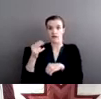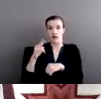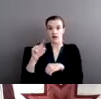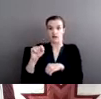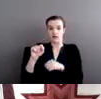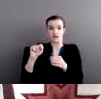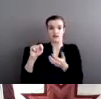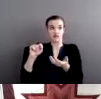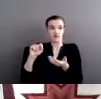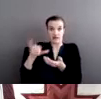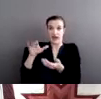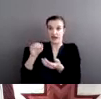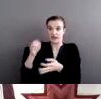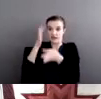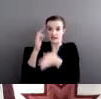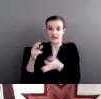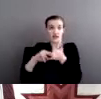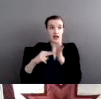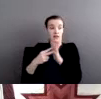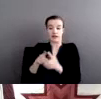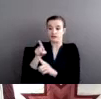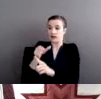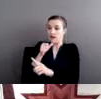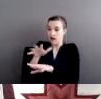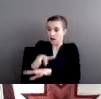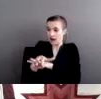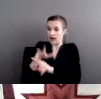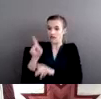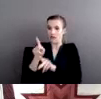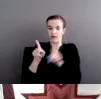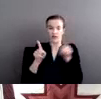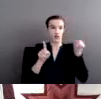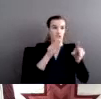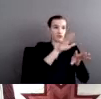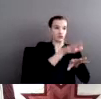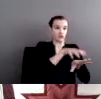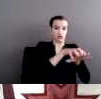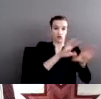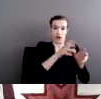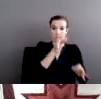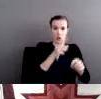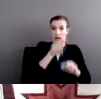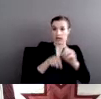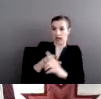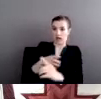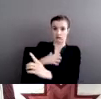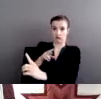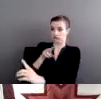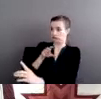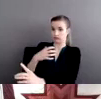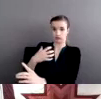accountable in tribal court? You know, we'll really never know for sure. And here's why. We don't